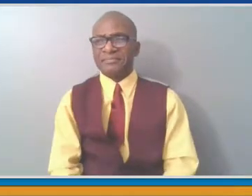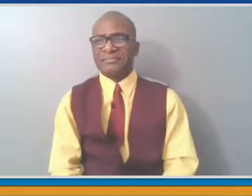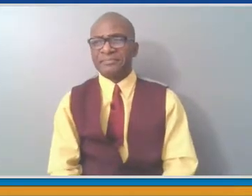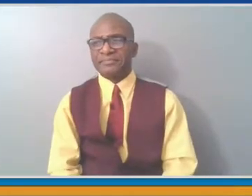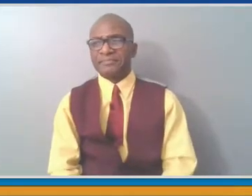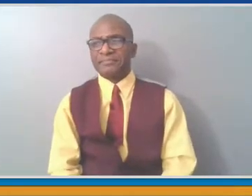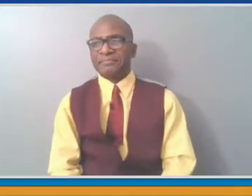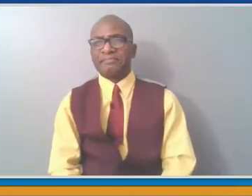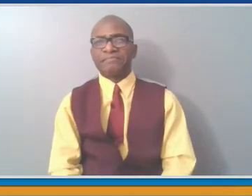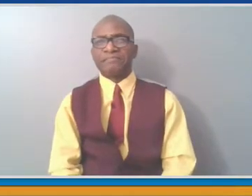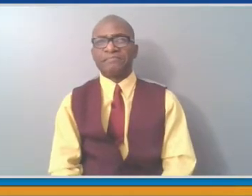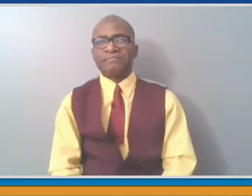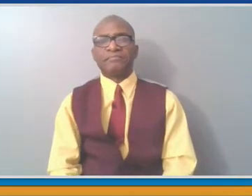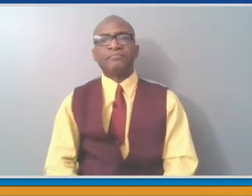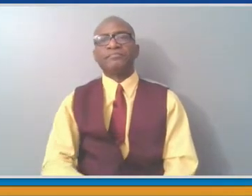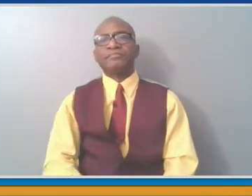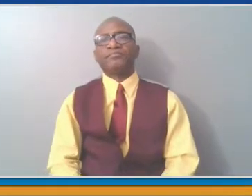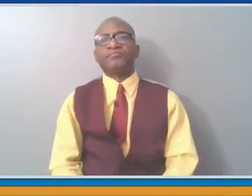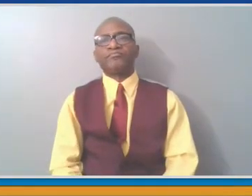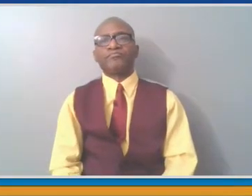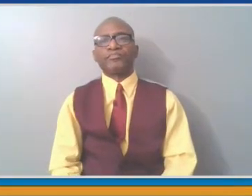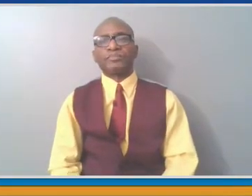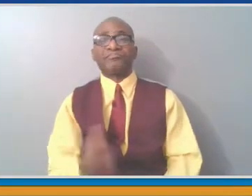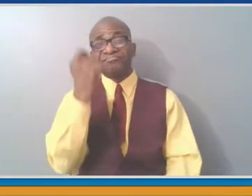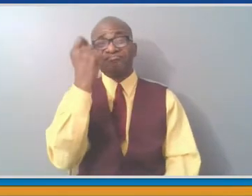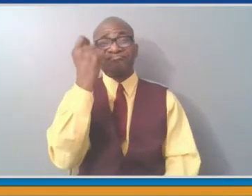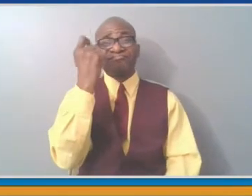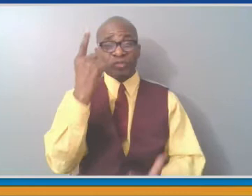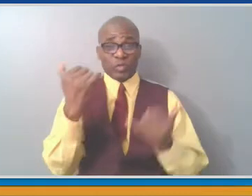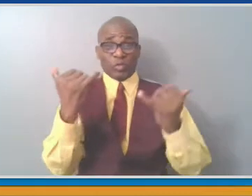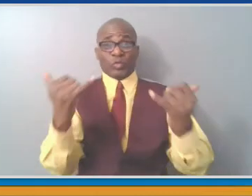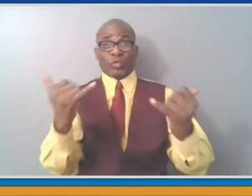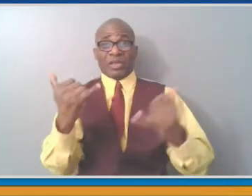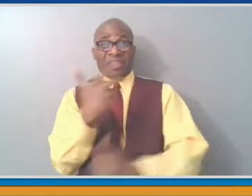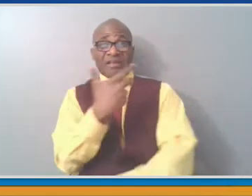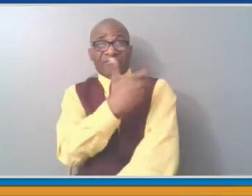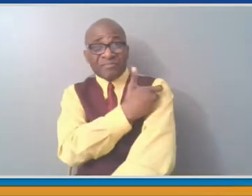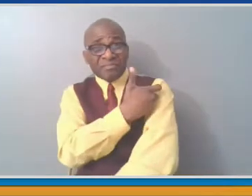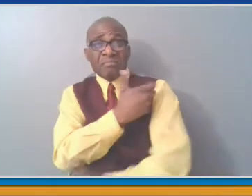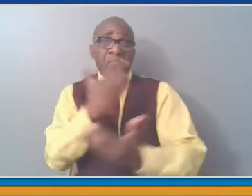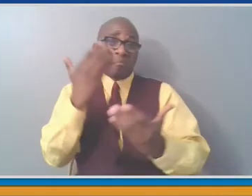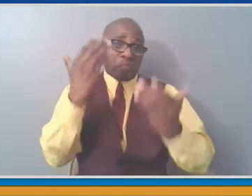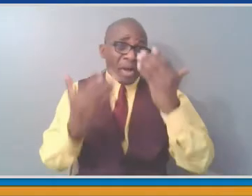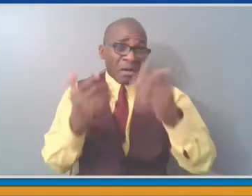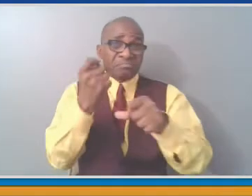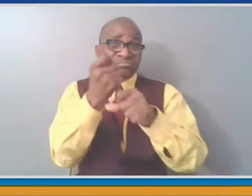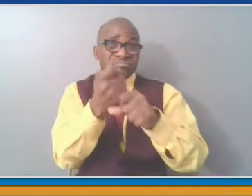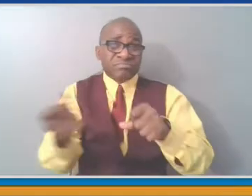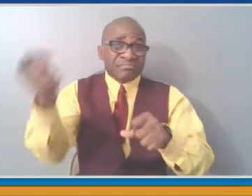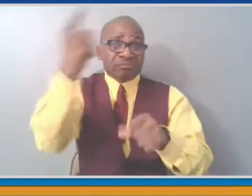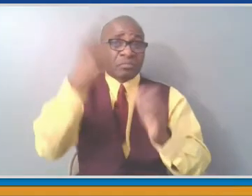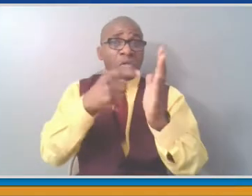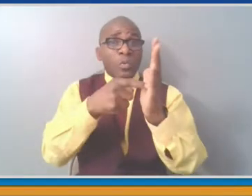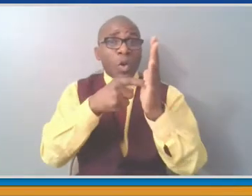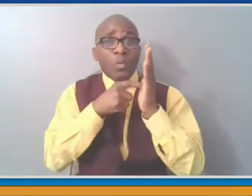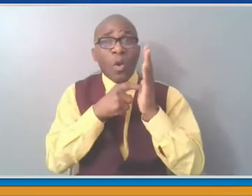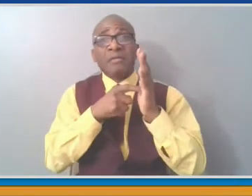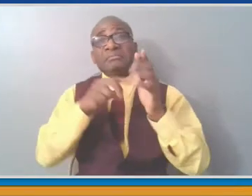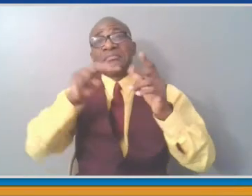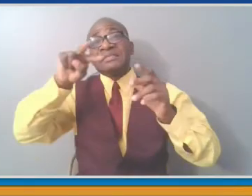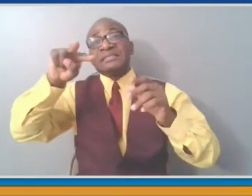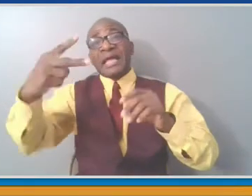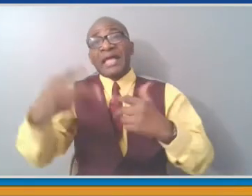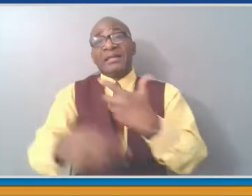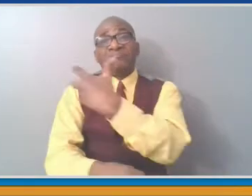We'll see how that all works out. We'll follow whatever the science is and whatever the CDC and the New York State Department of Health provides us. I'm going to ask Ken